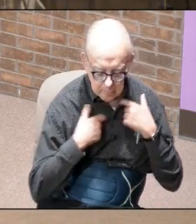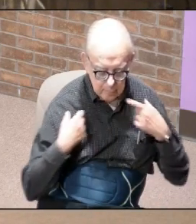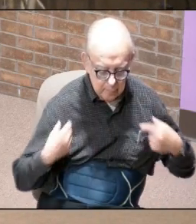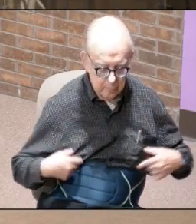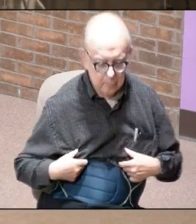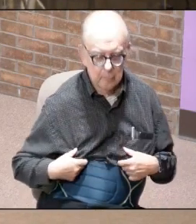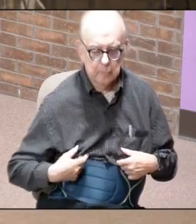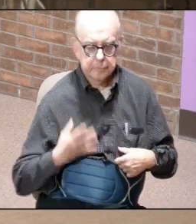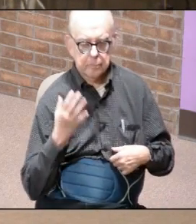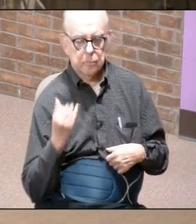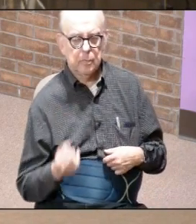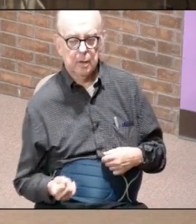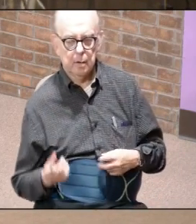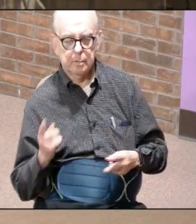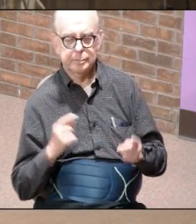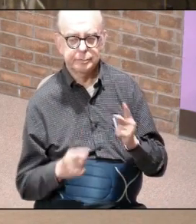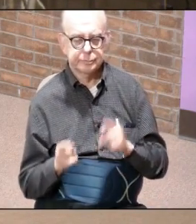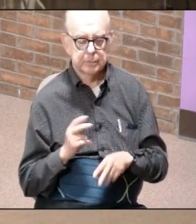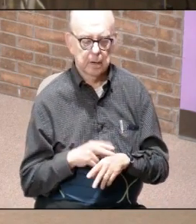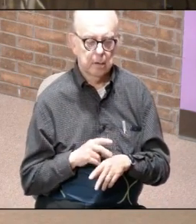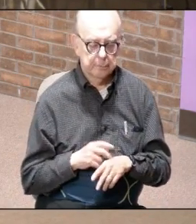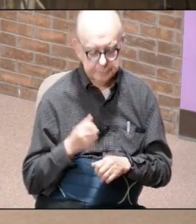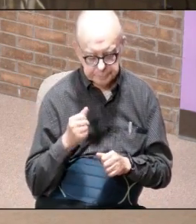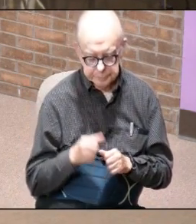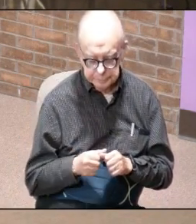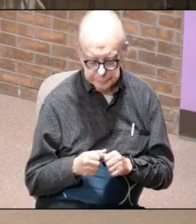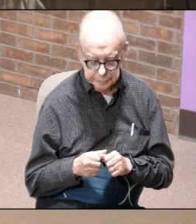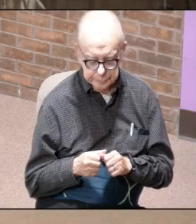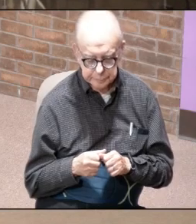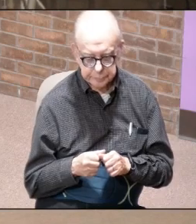and that's why a lot of times remember